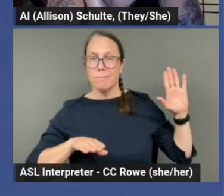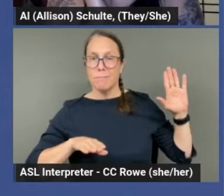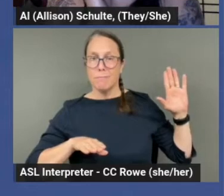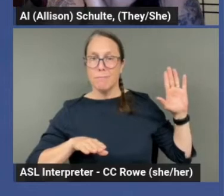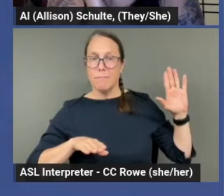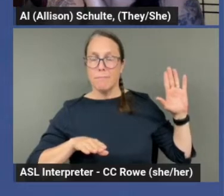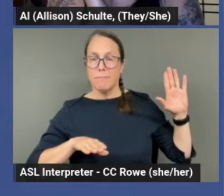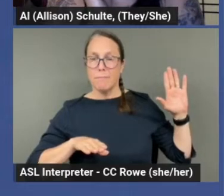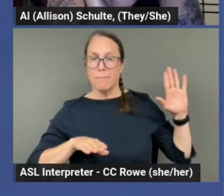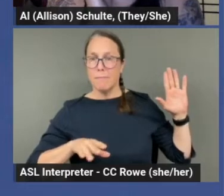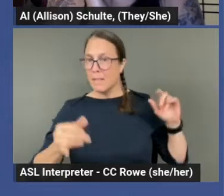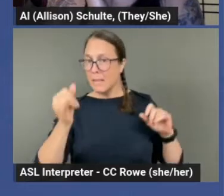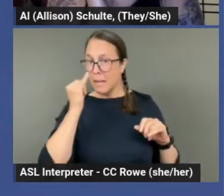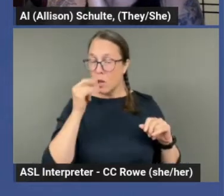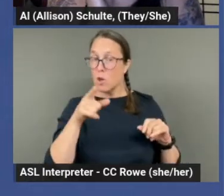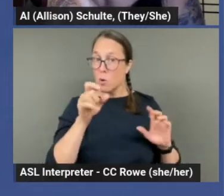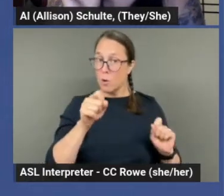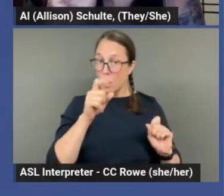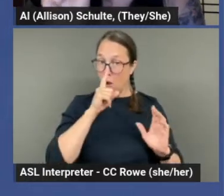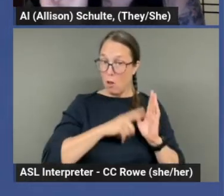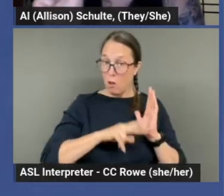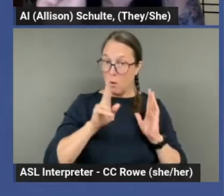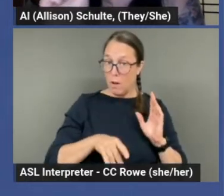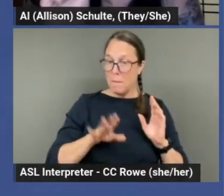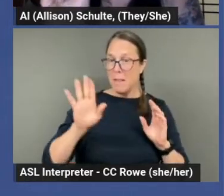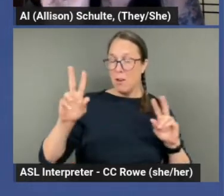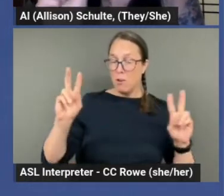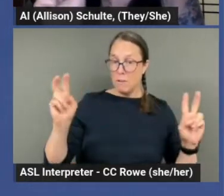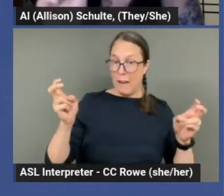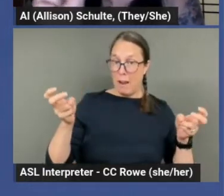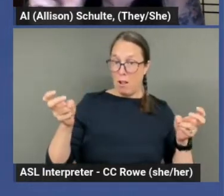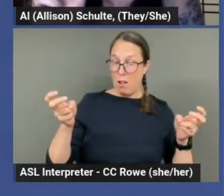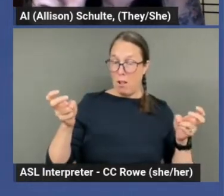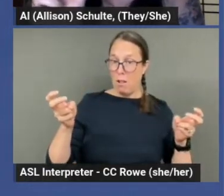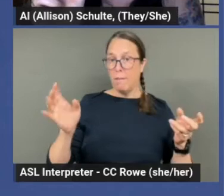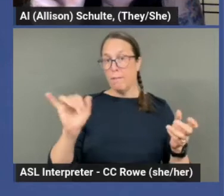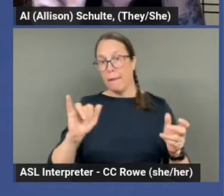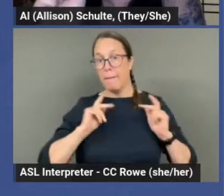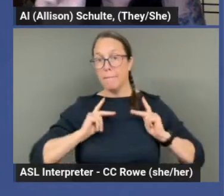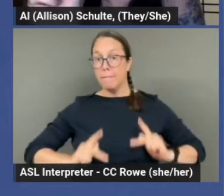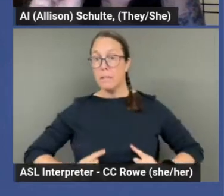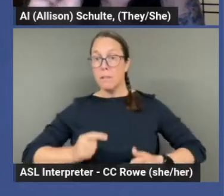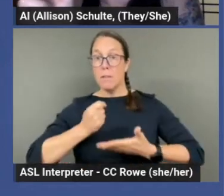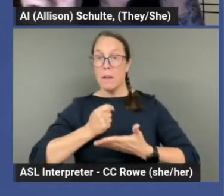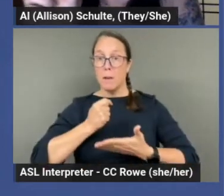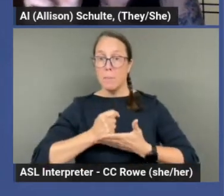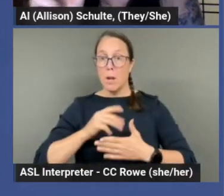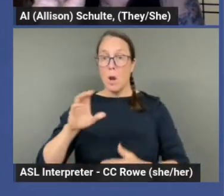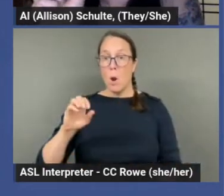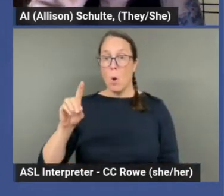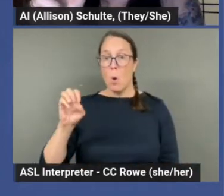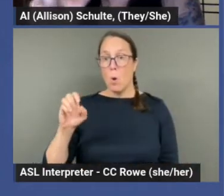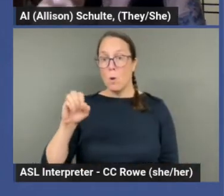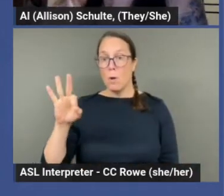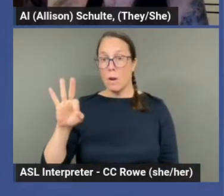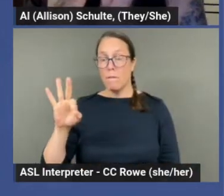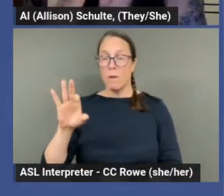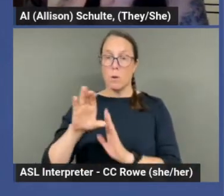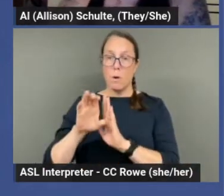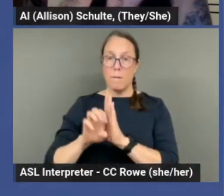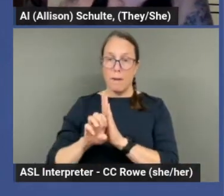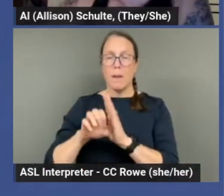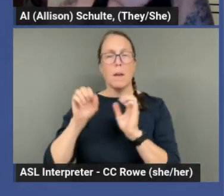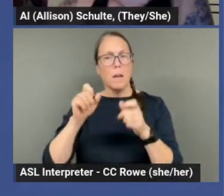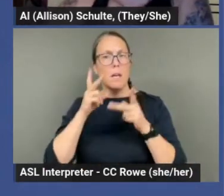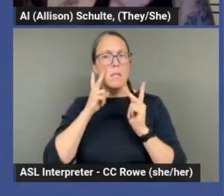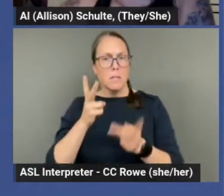know, if you can look up their title, so physical therapy code of ethics and you can find notes in